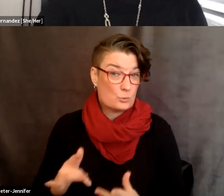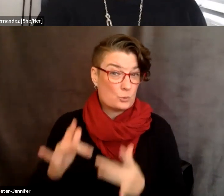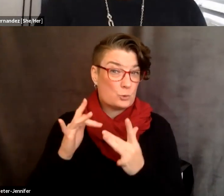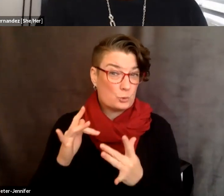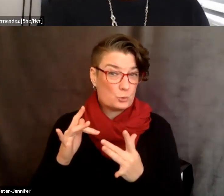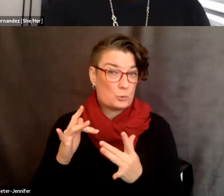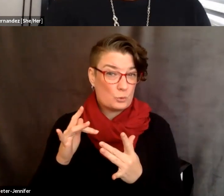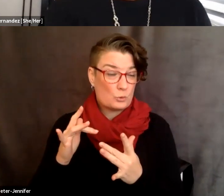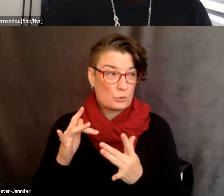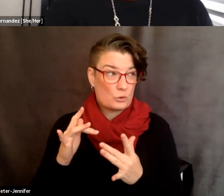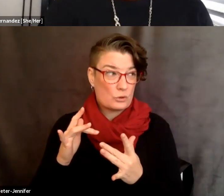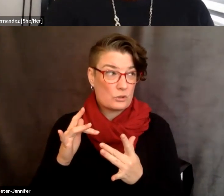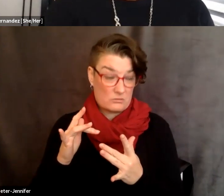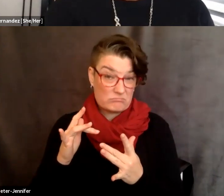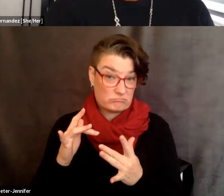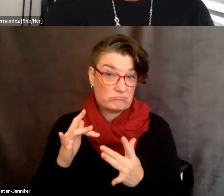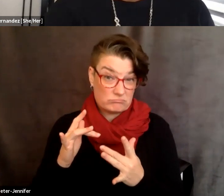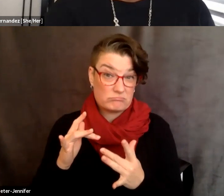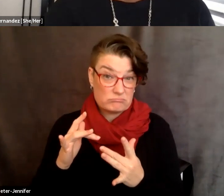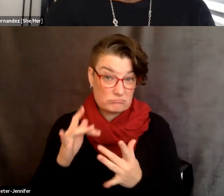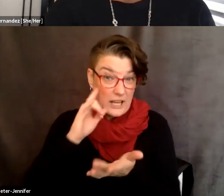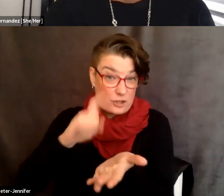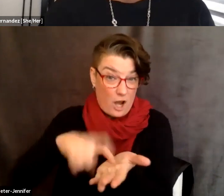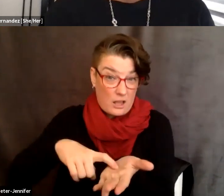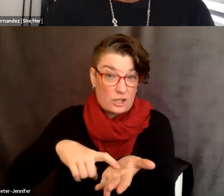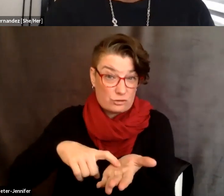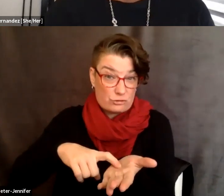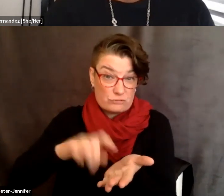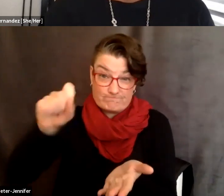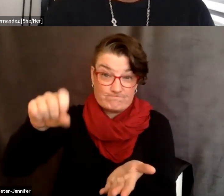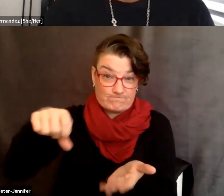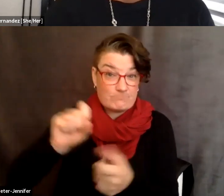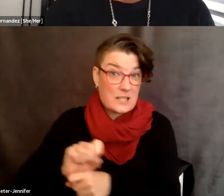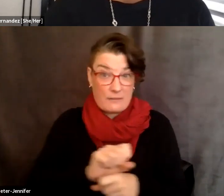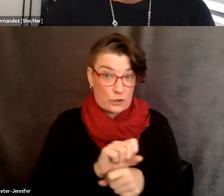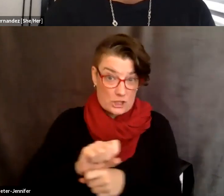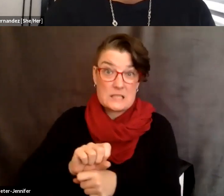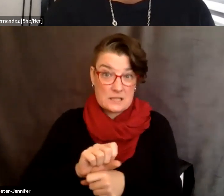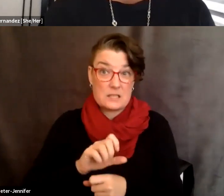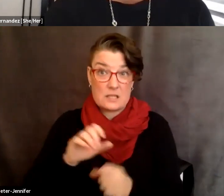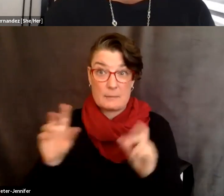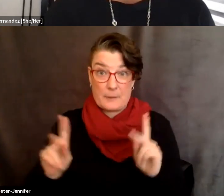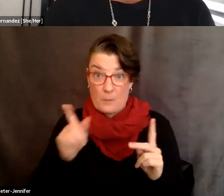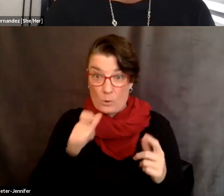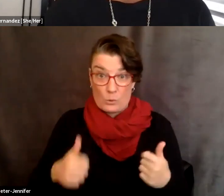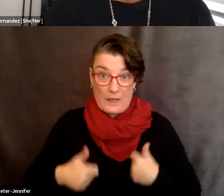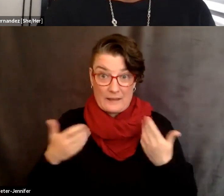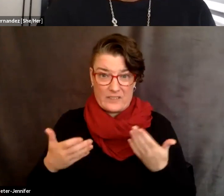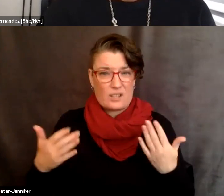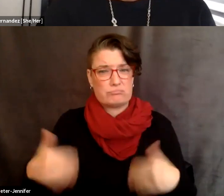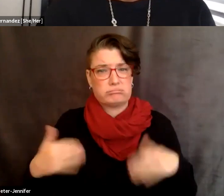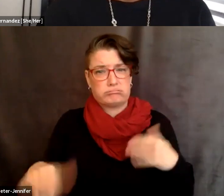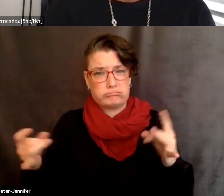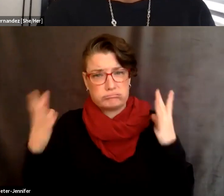have, um, acknowledged slavery and, and the lives of the enslaved people on the plantation.